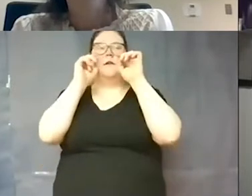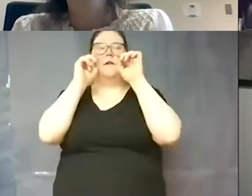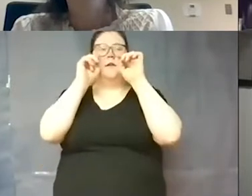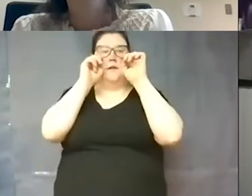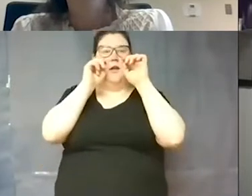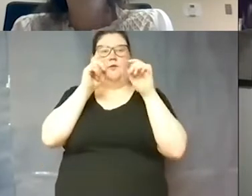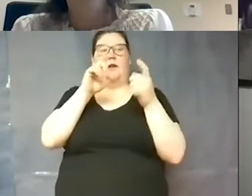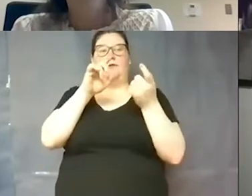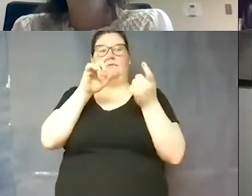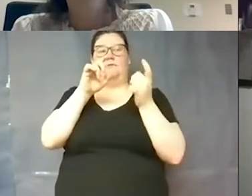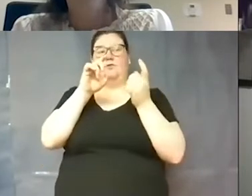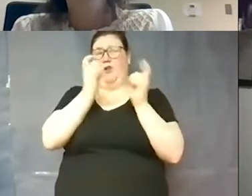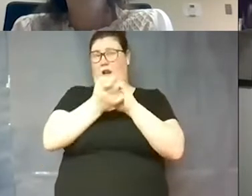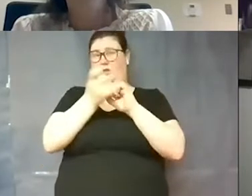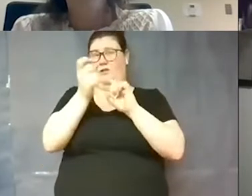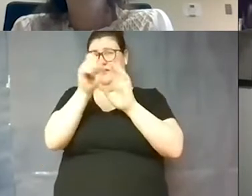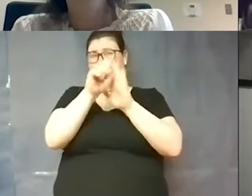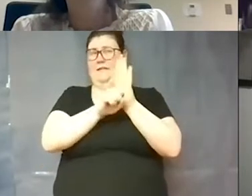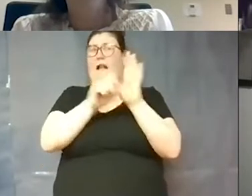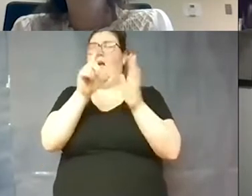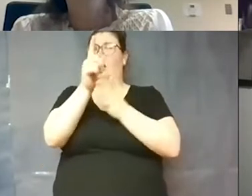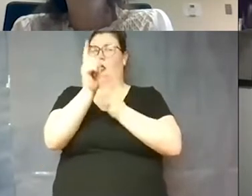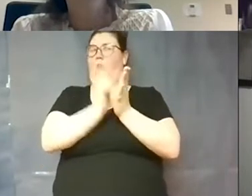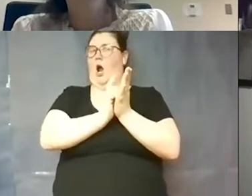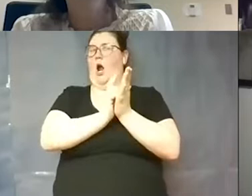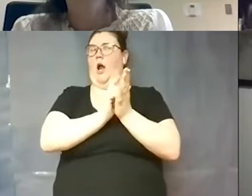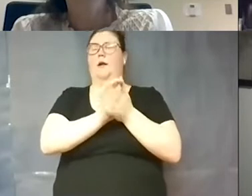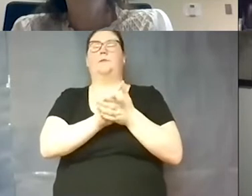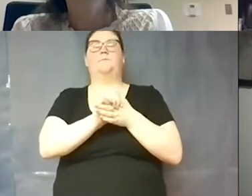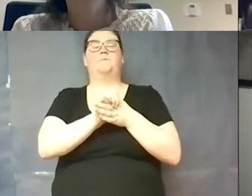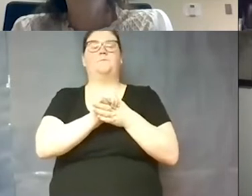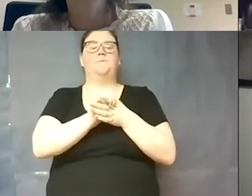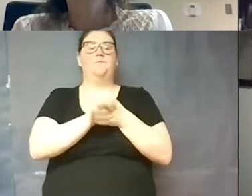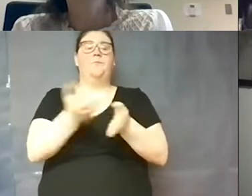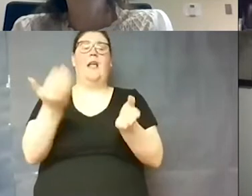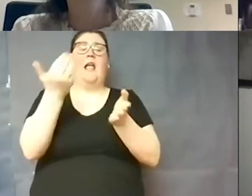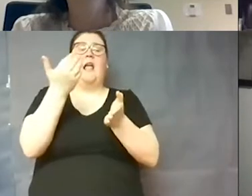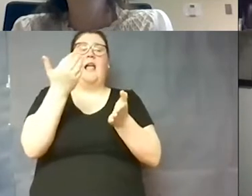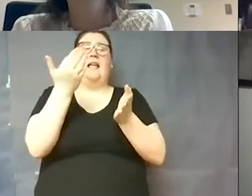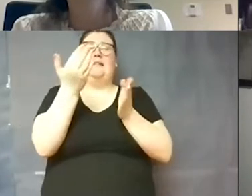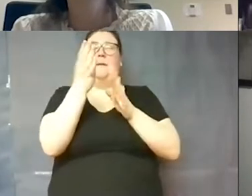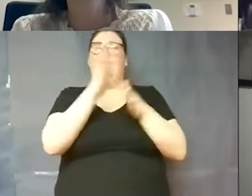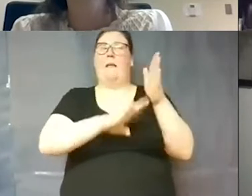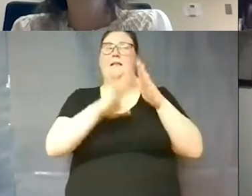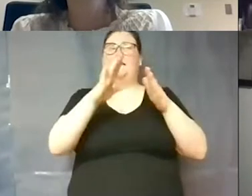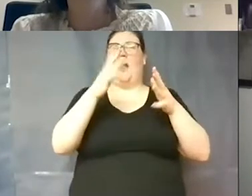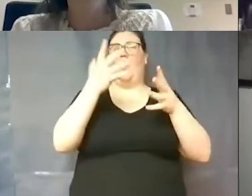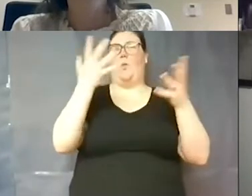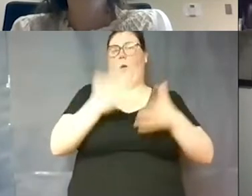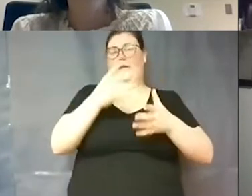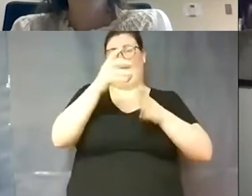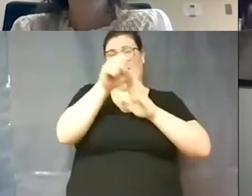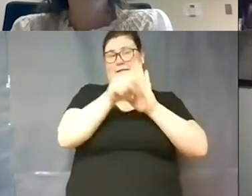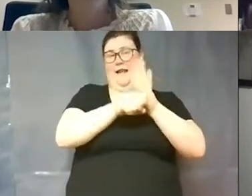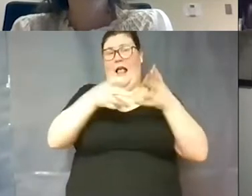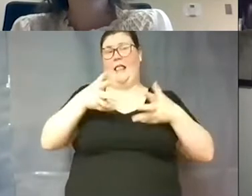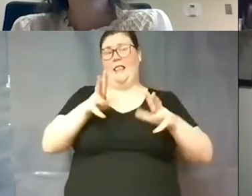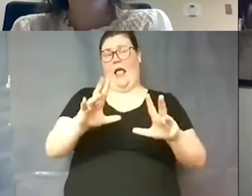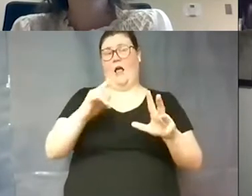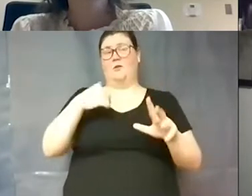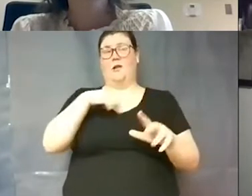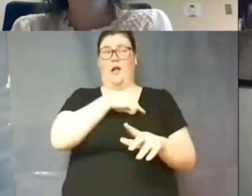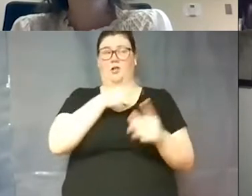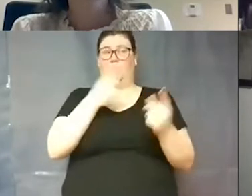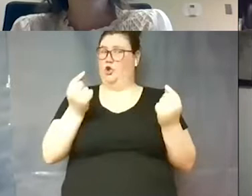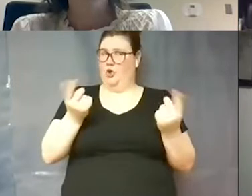in state law correct yeah obviously once again it's based on what the state allows us to do but if we were to